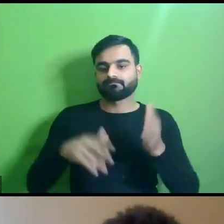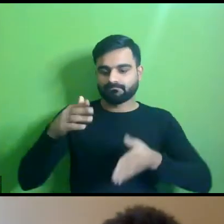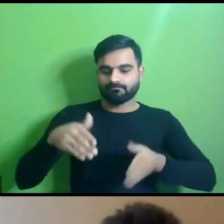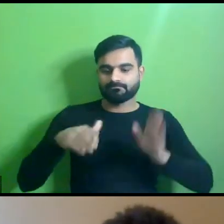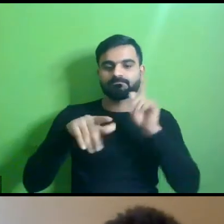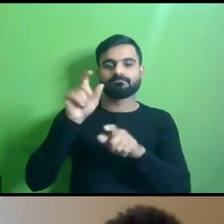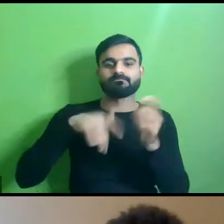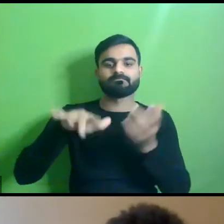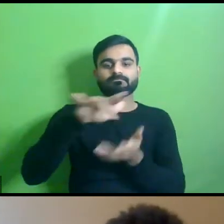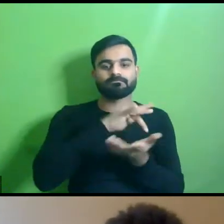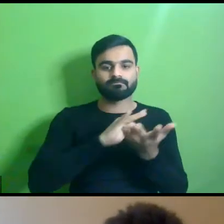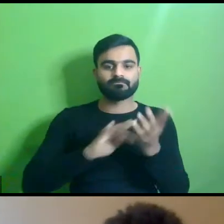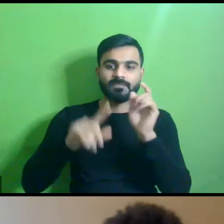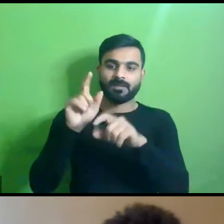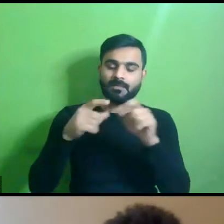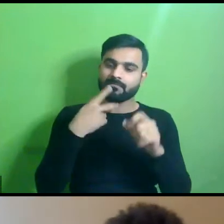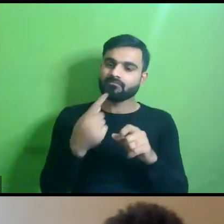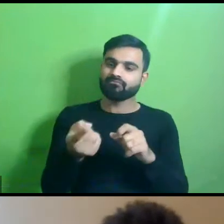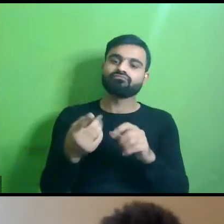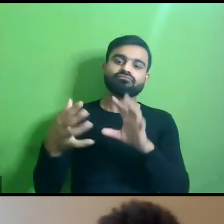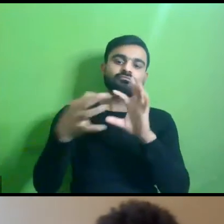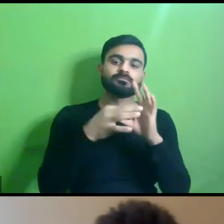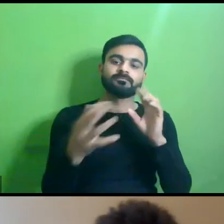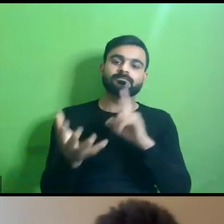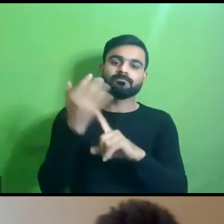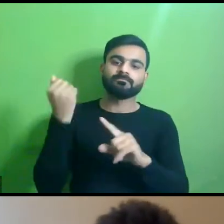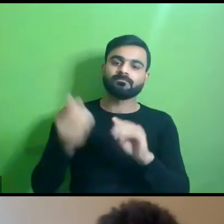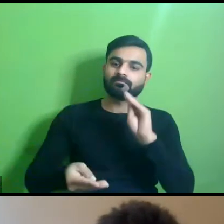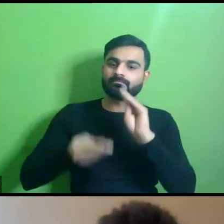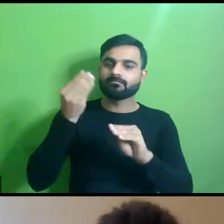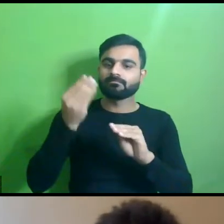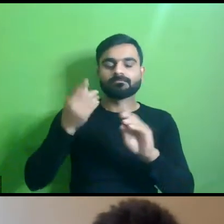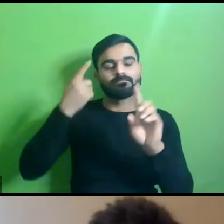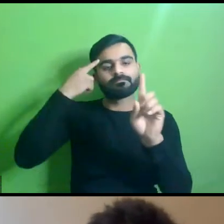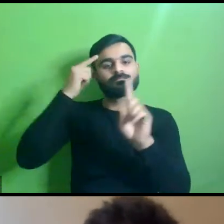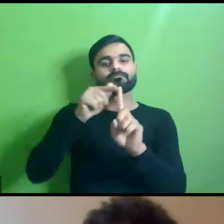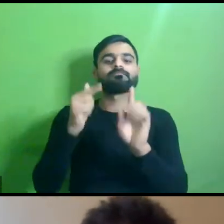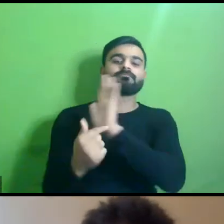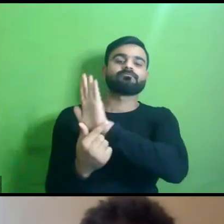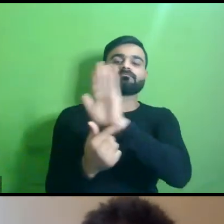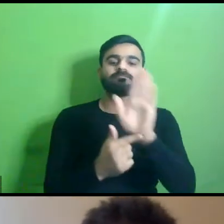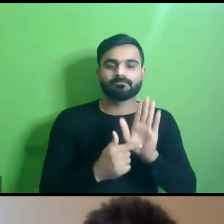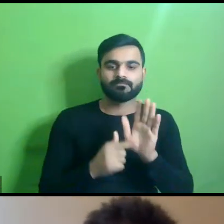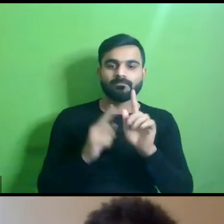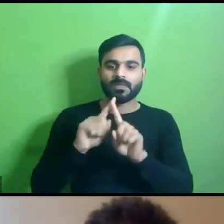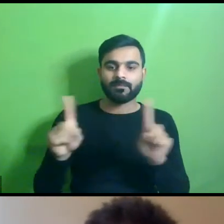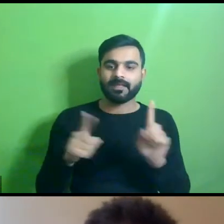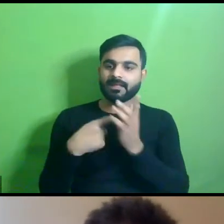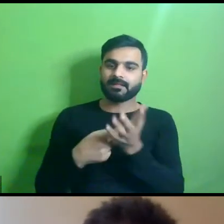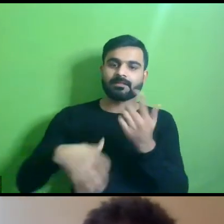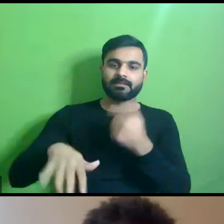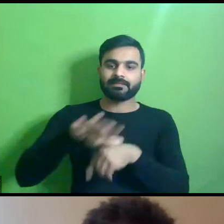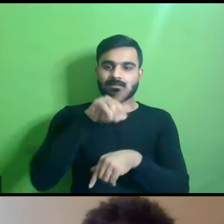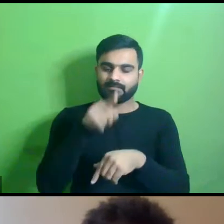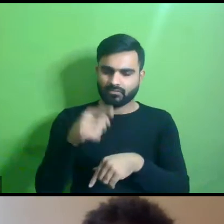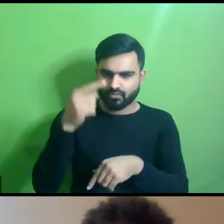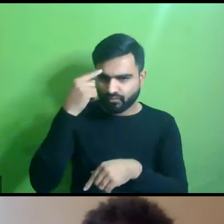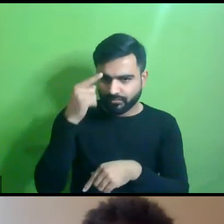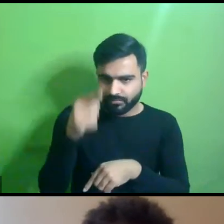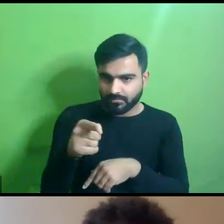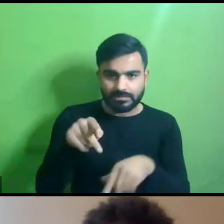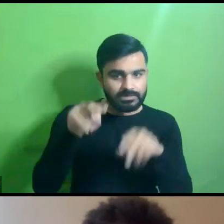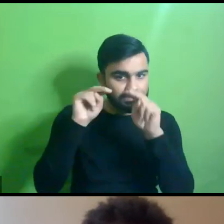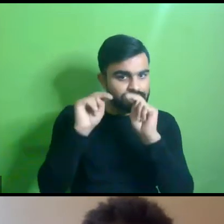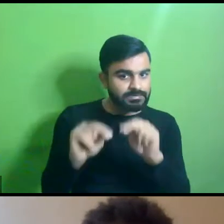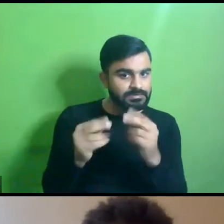spaces as people-centric design approaches have become more mainstream but with respect to this do you think the need